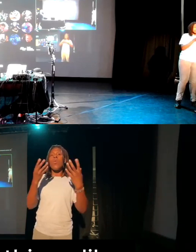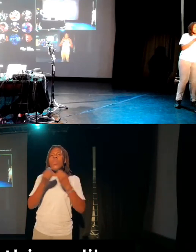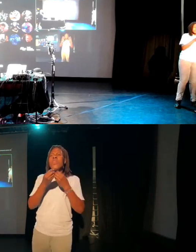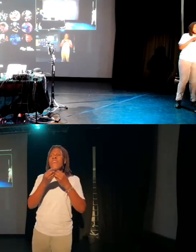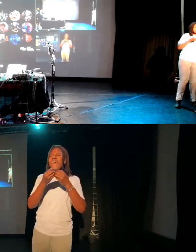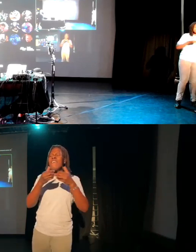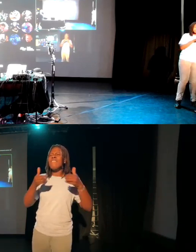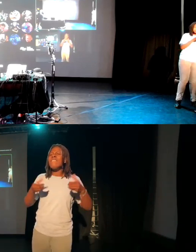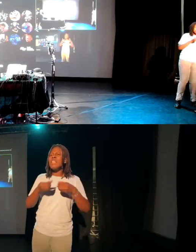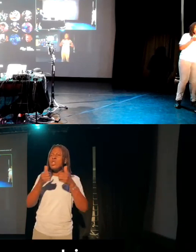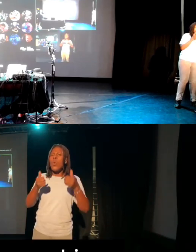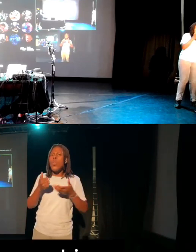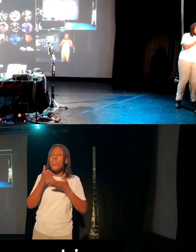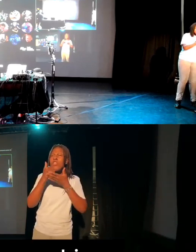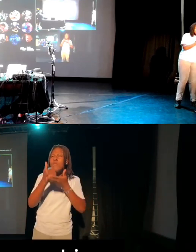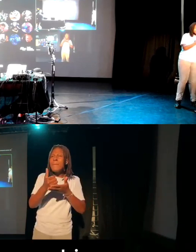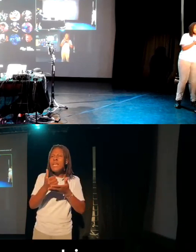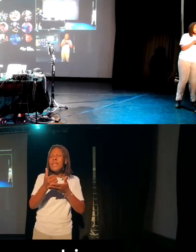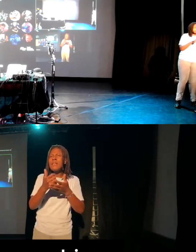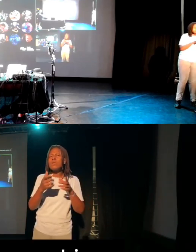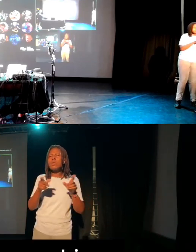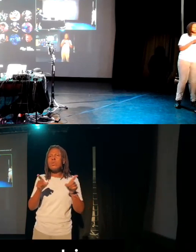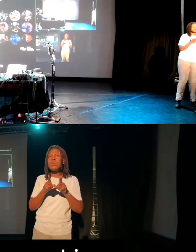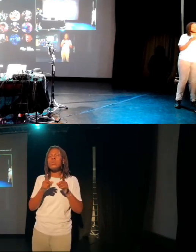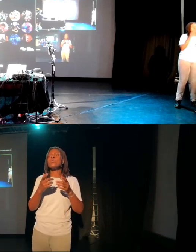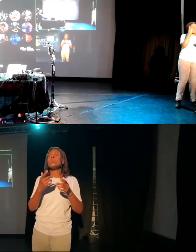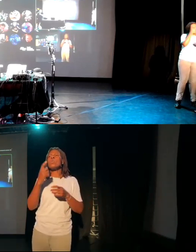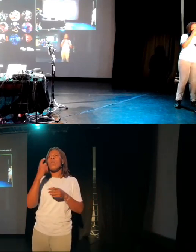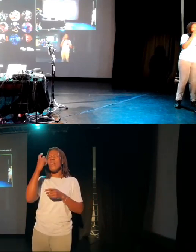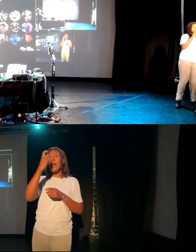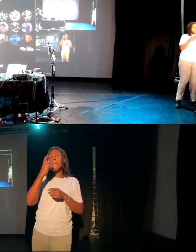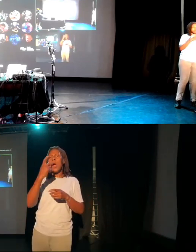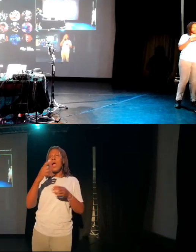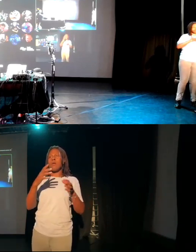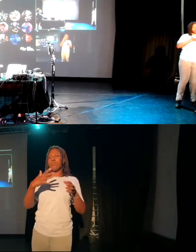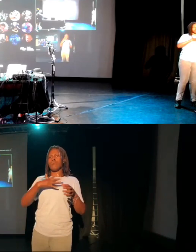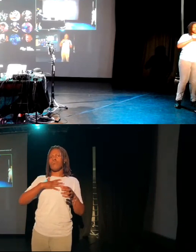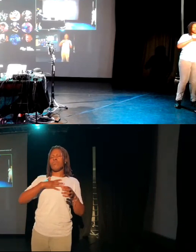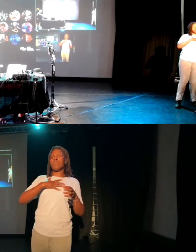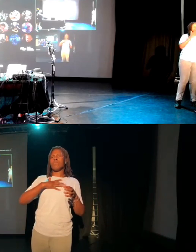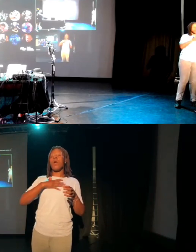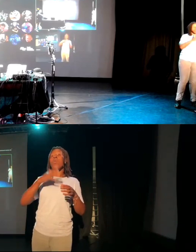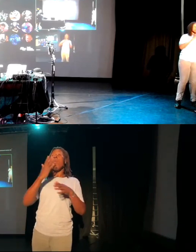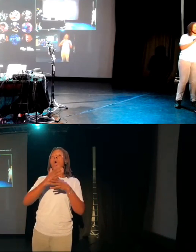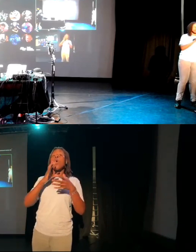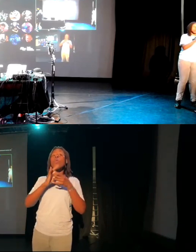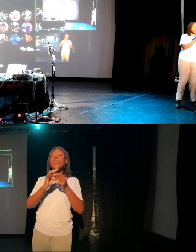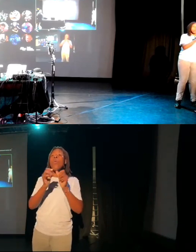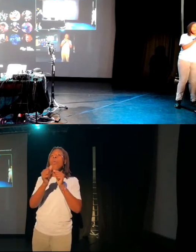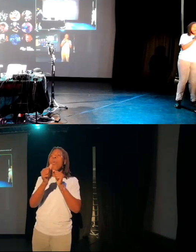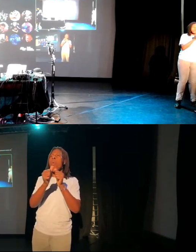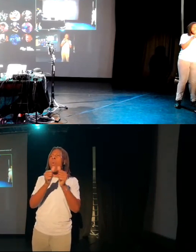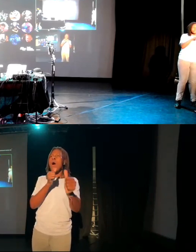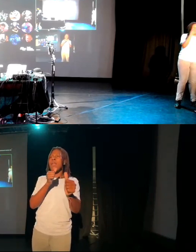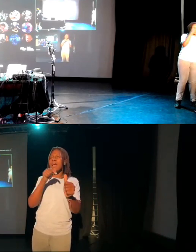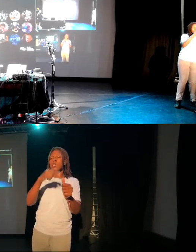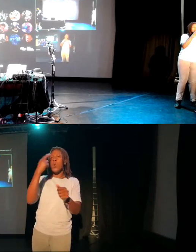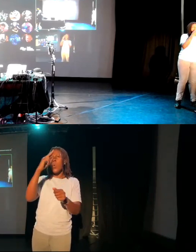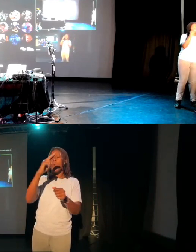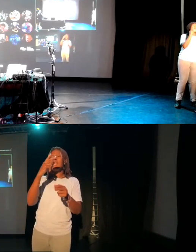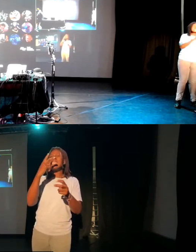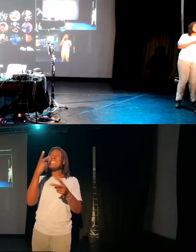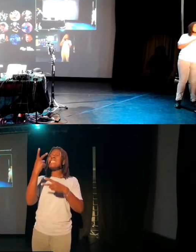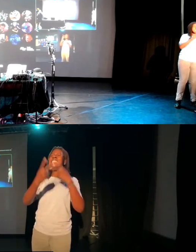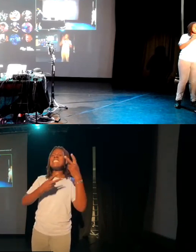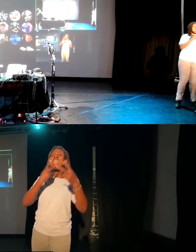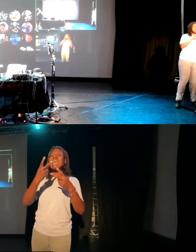singing for breathing is something that we're working with, working on as an organization as well. But yeah, we're very, very interested in that kind of